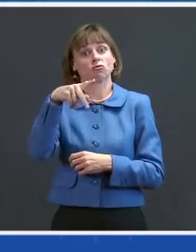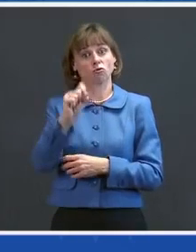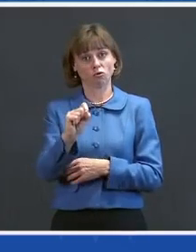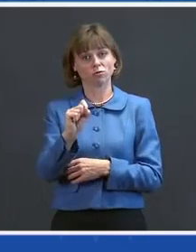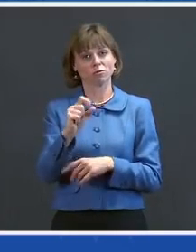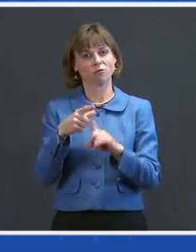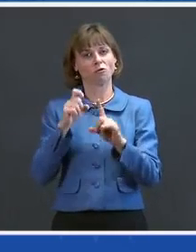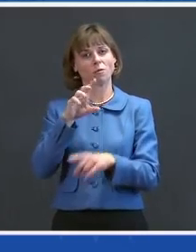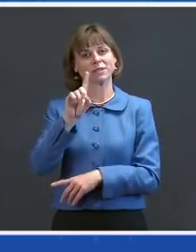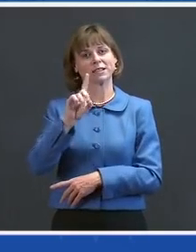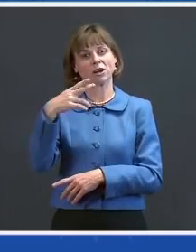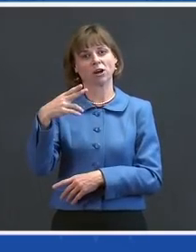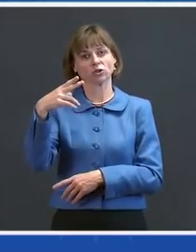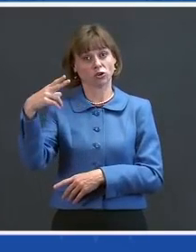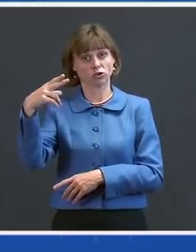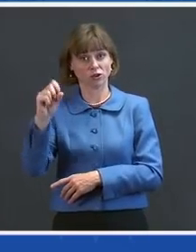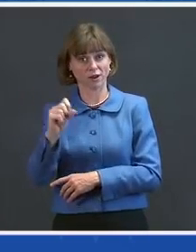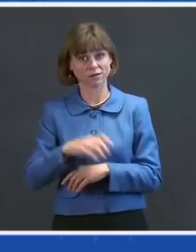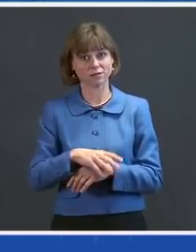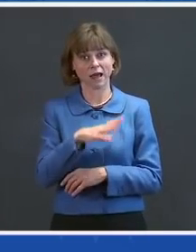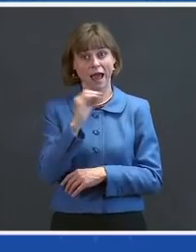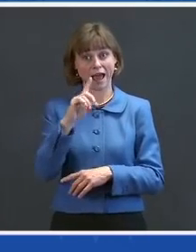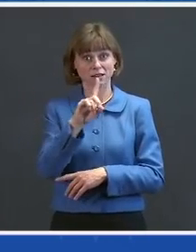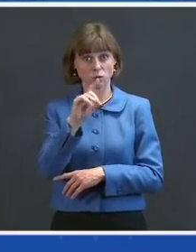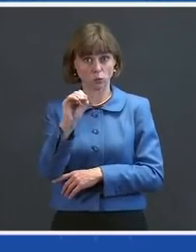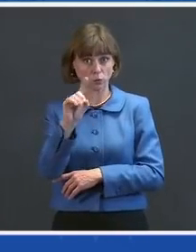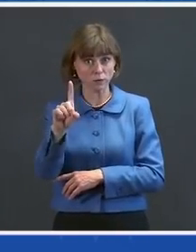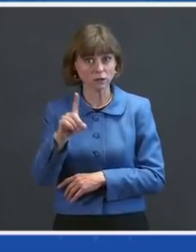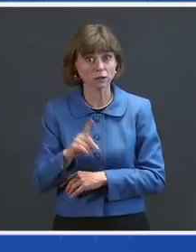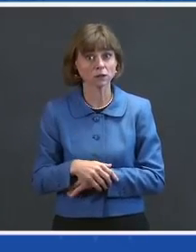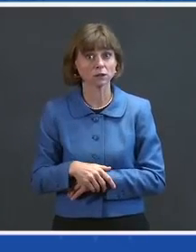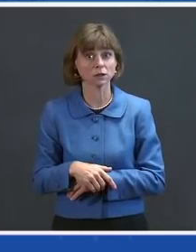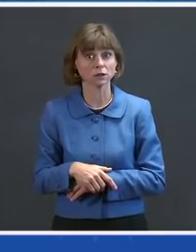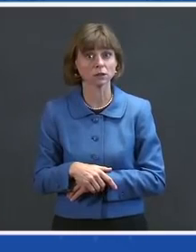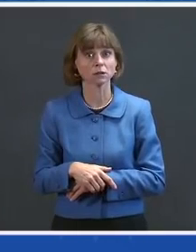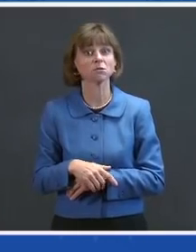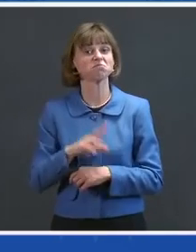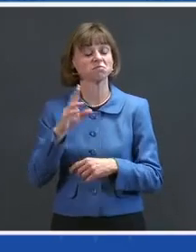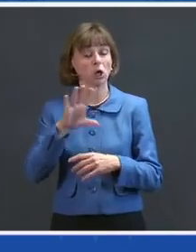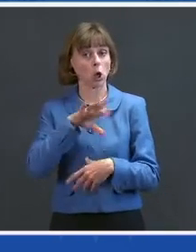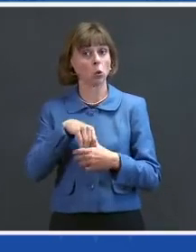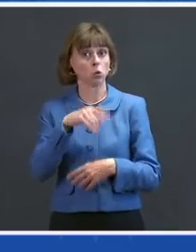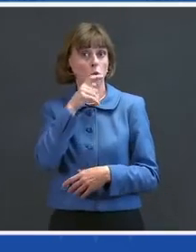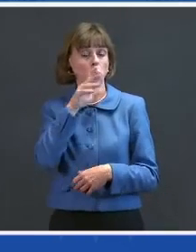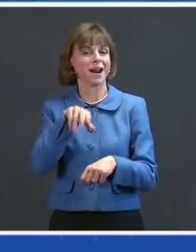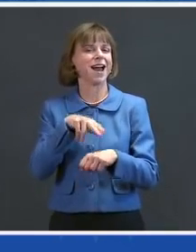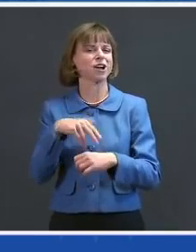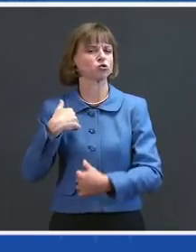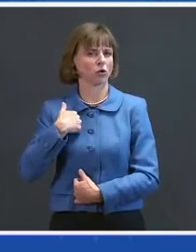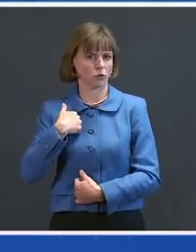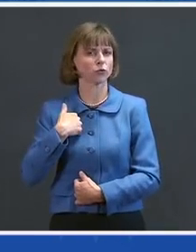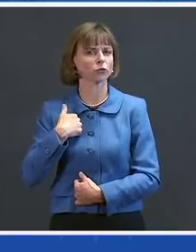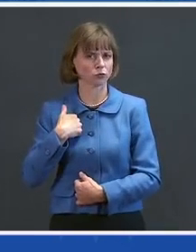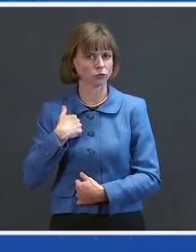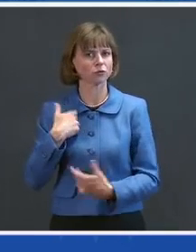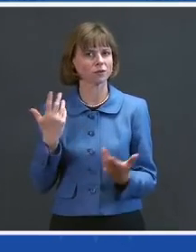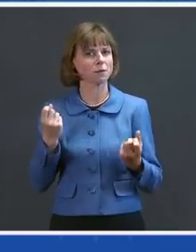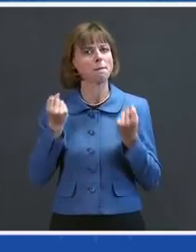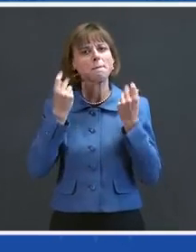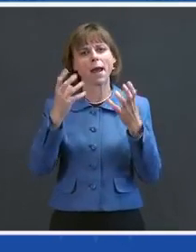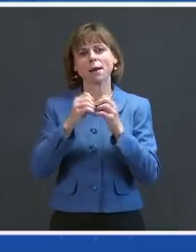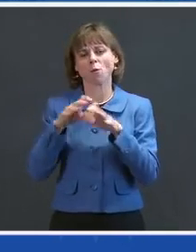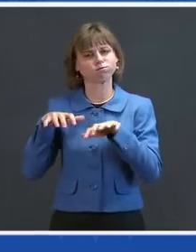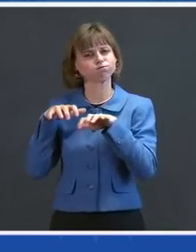of Health and Human Services and the Defense Department, including the National Guard, with thousands more to come.